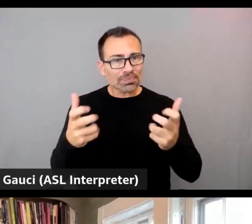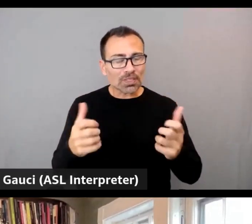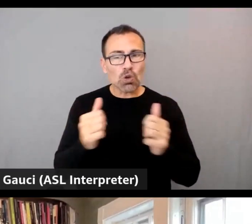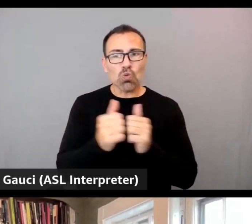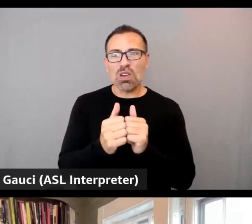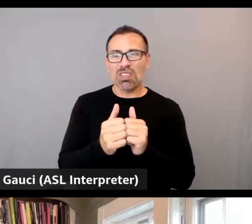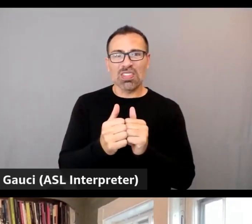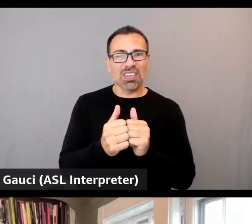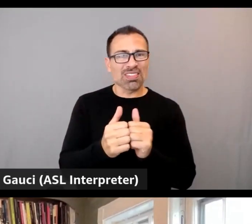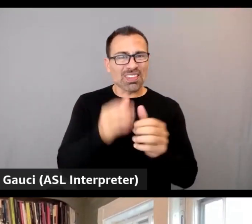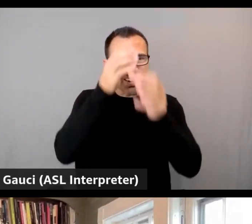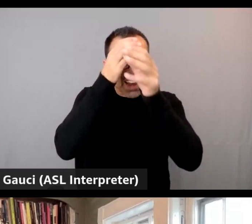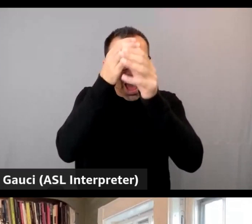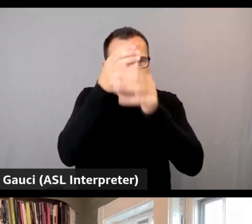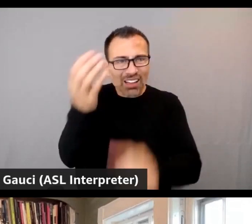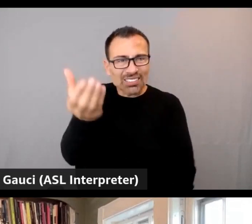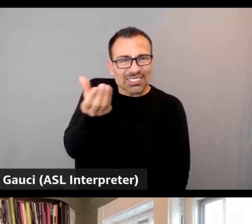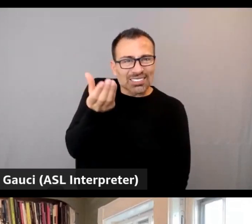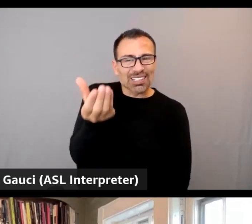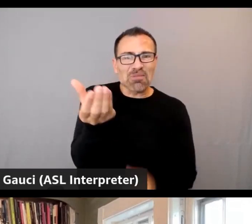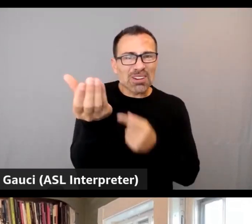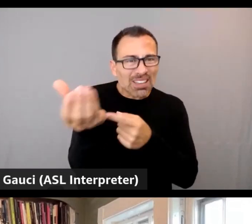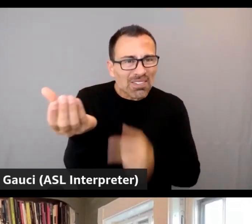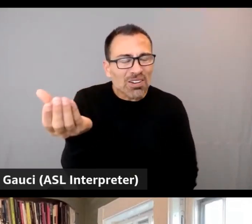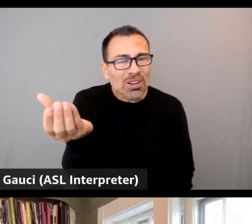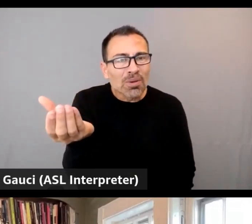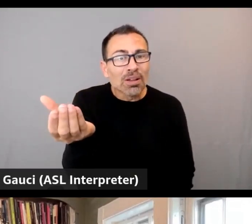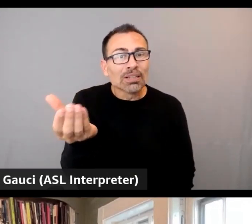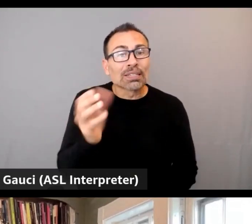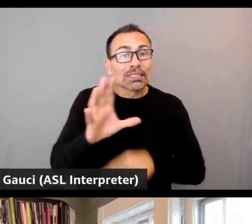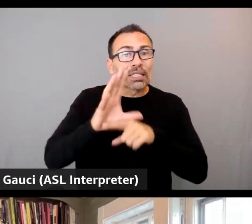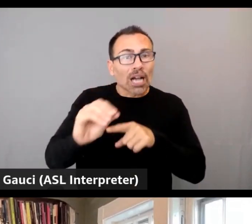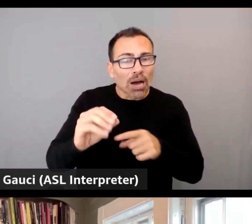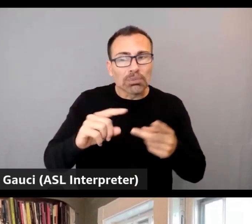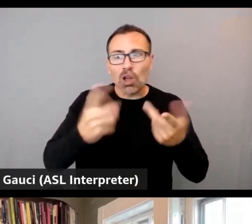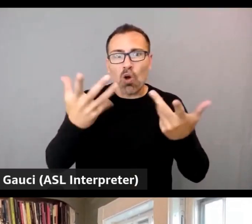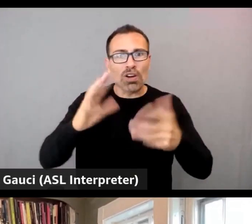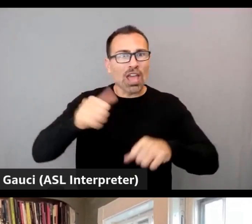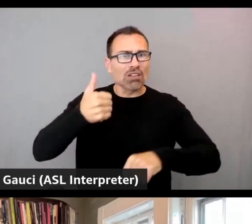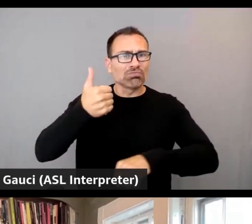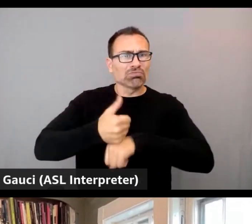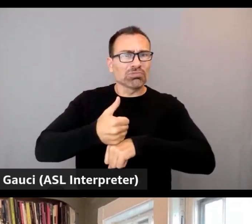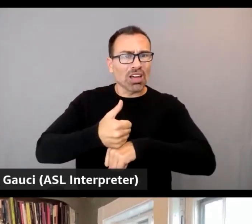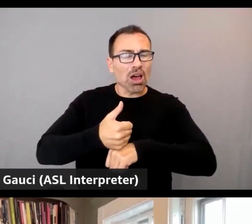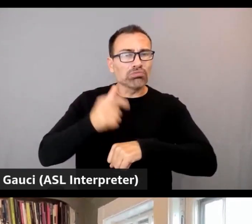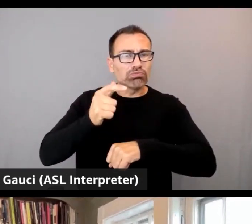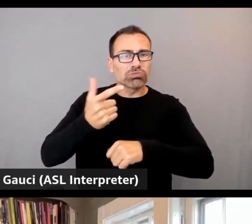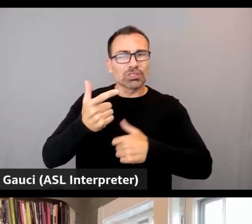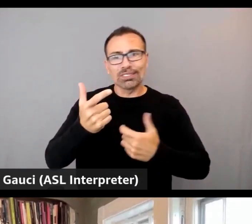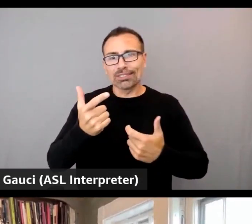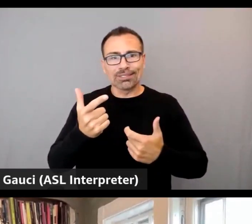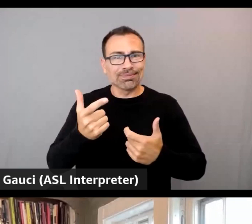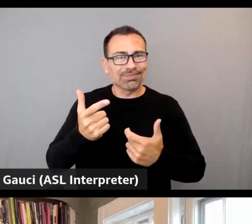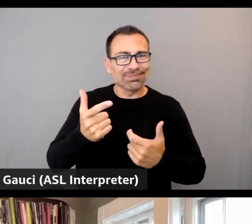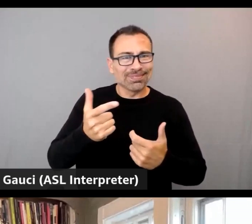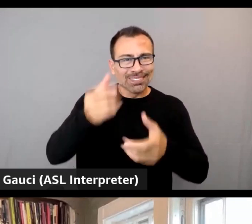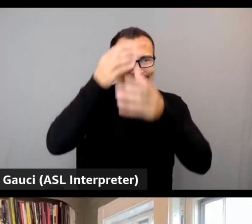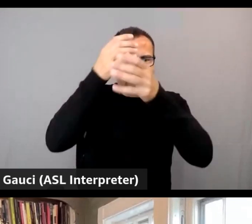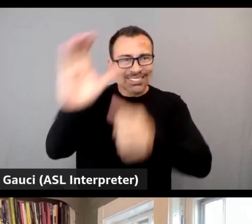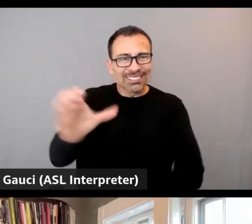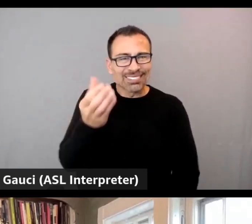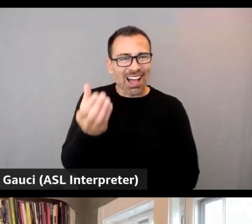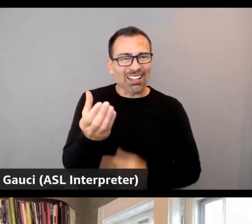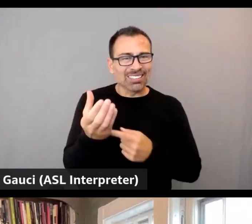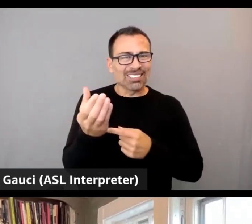knowledge that their company or their organization has already built up. So it's truly exciting and game